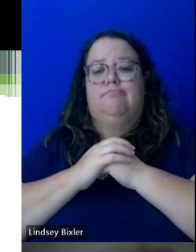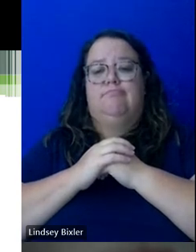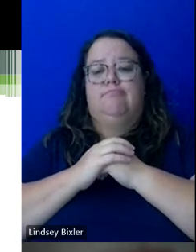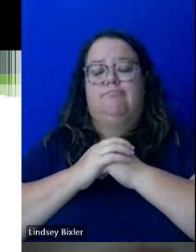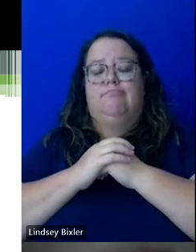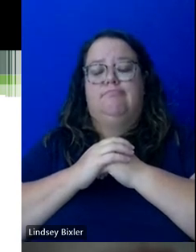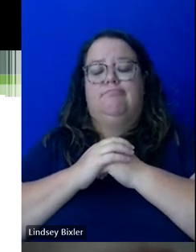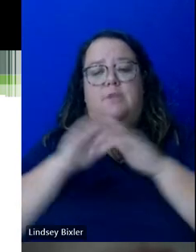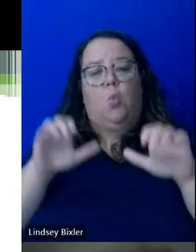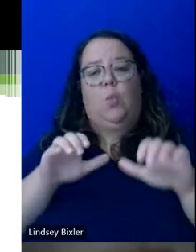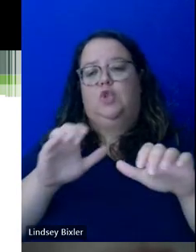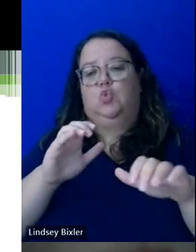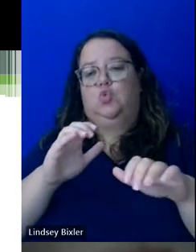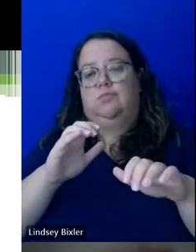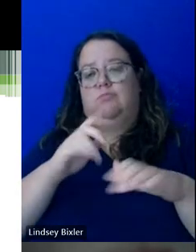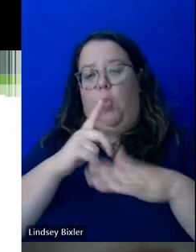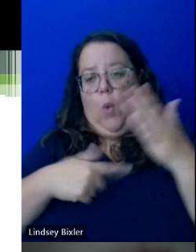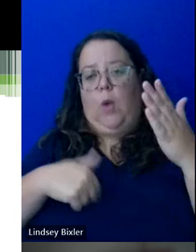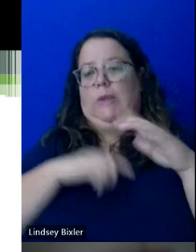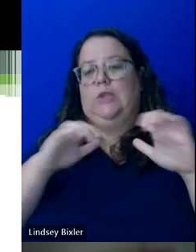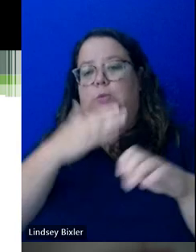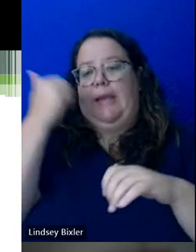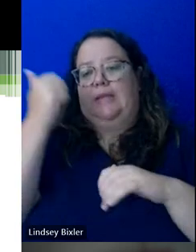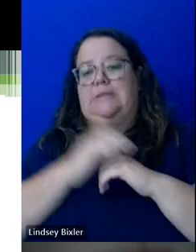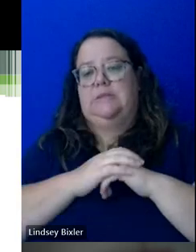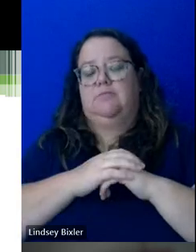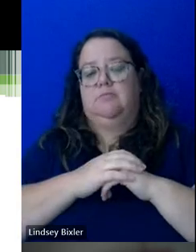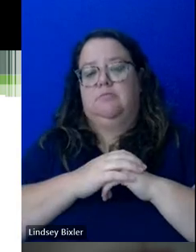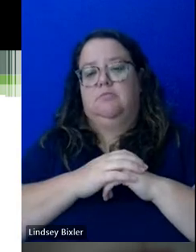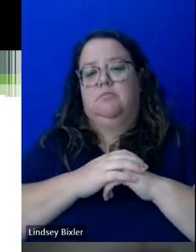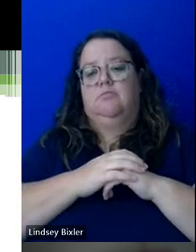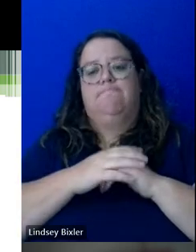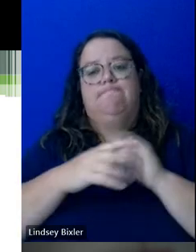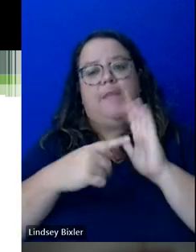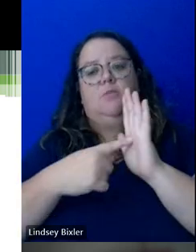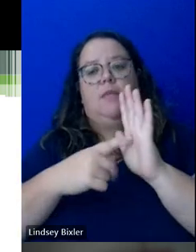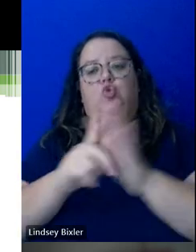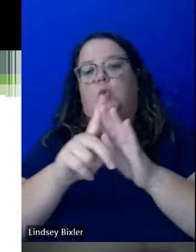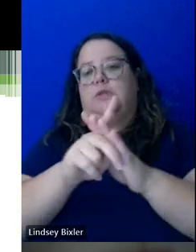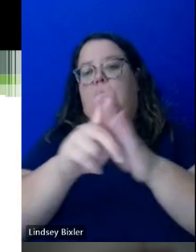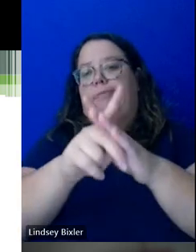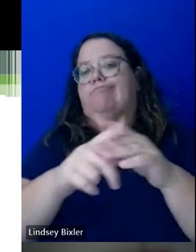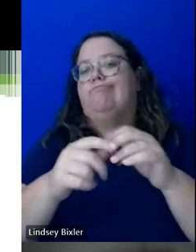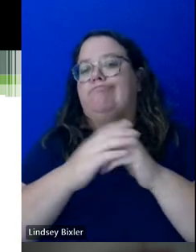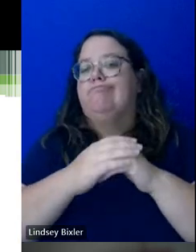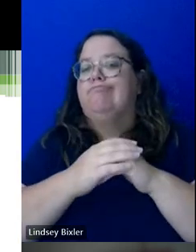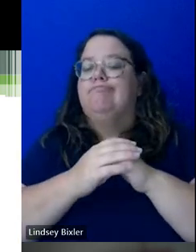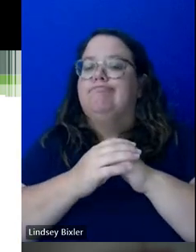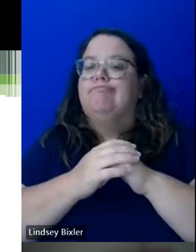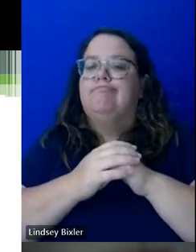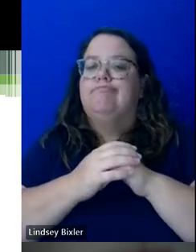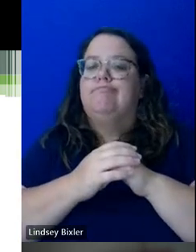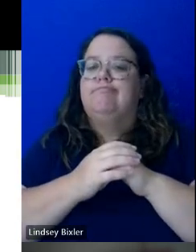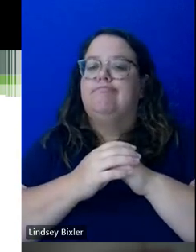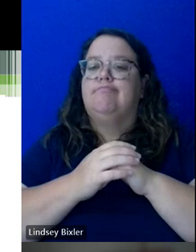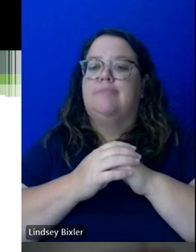we do best. And I think that it shows in a lot of different ways on our campus. And I look forward to